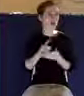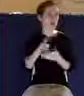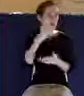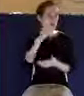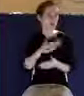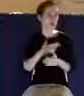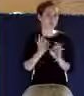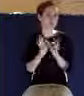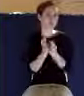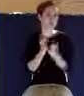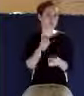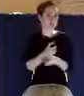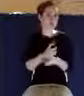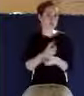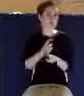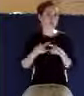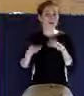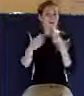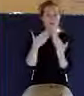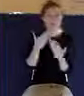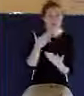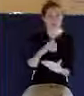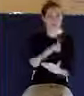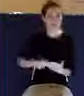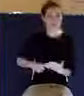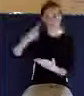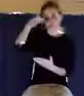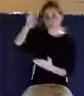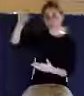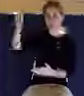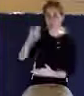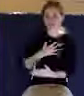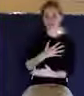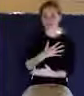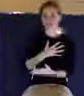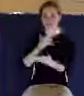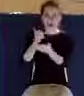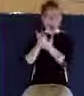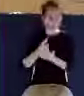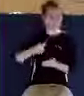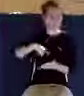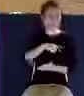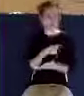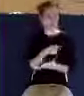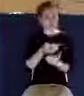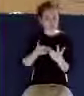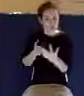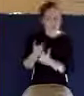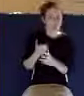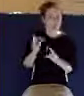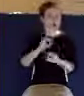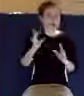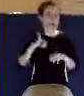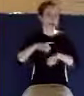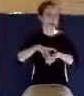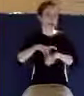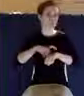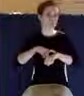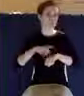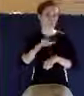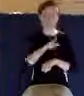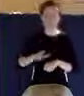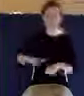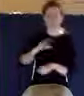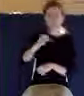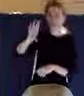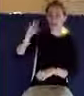And we thank God for the grace of God that brings us through times like this, don't we? The Lord in his grace brings us through. We had